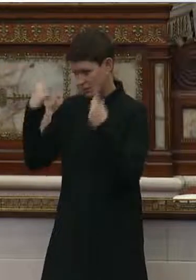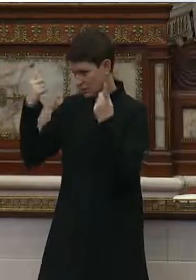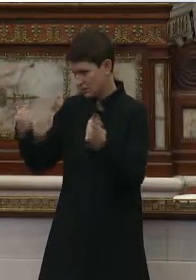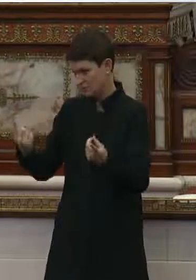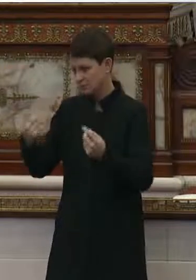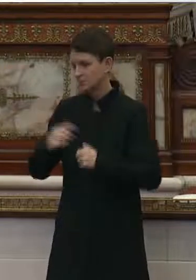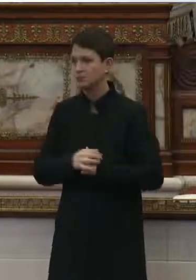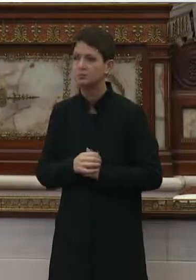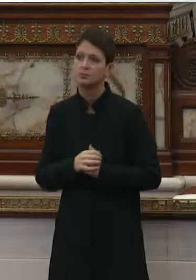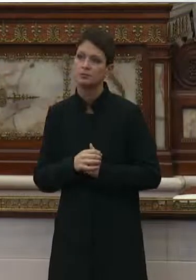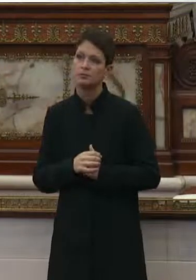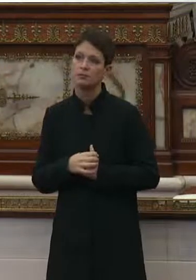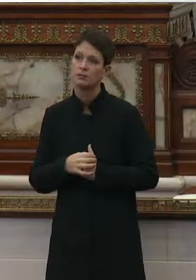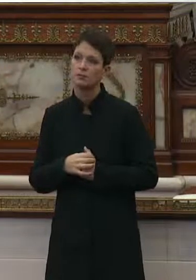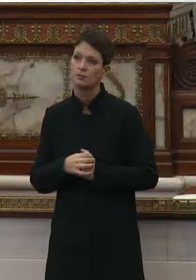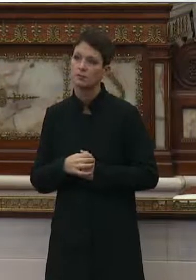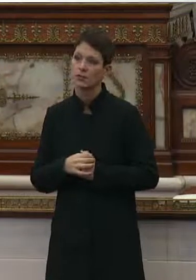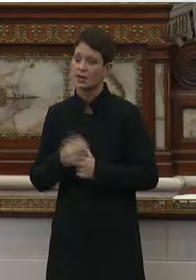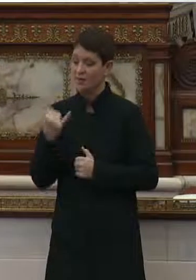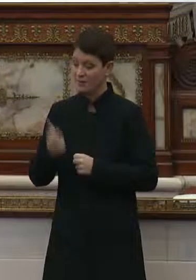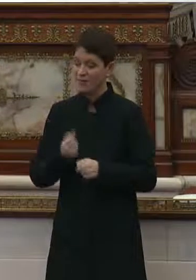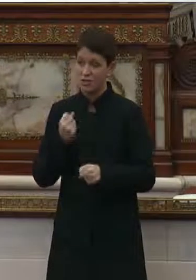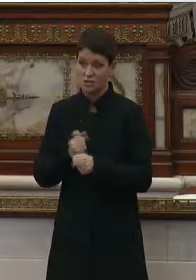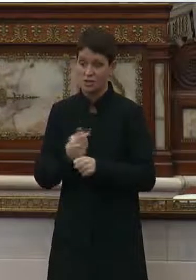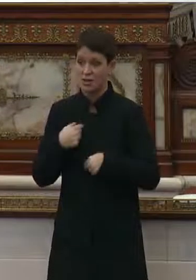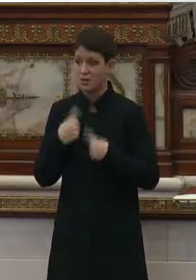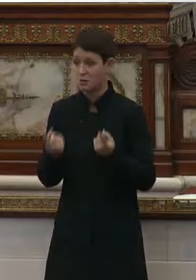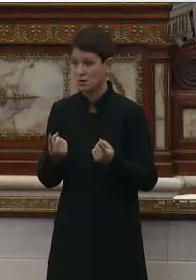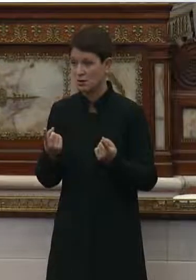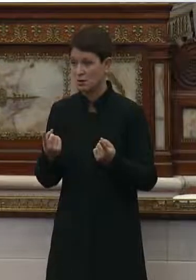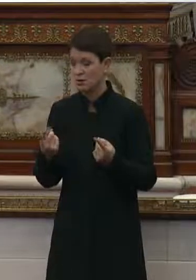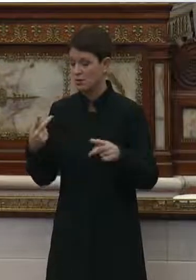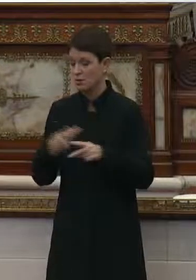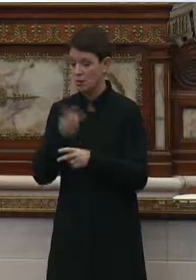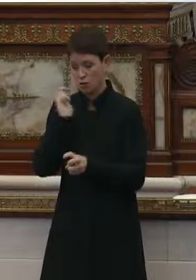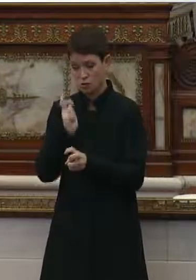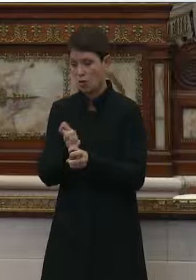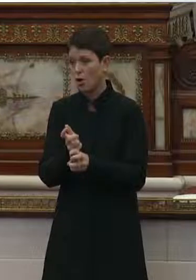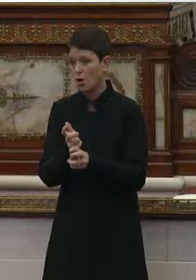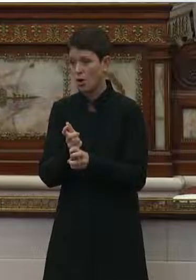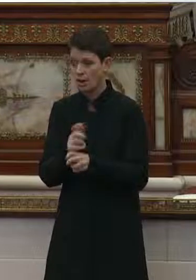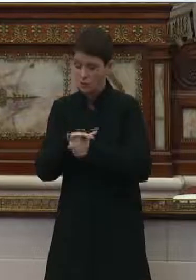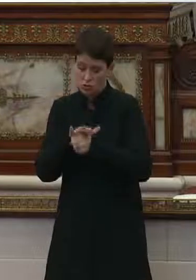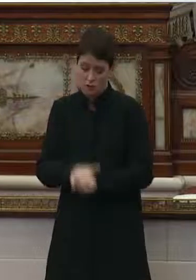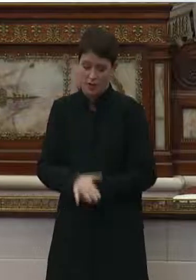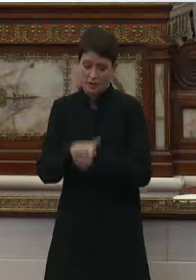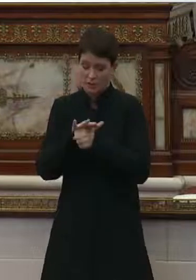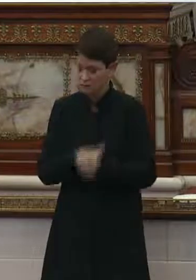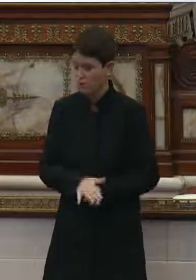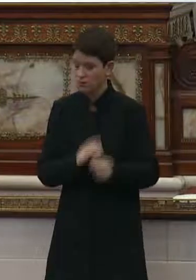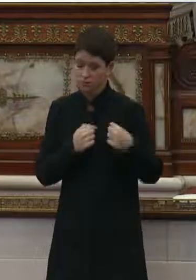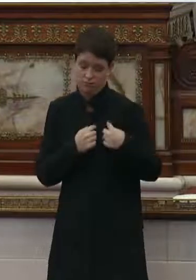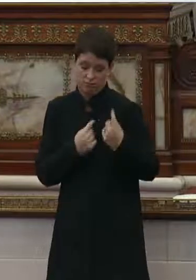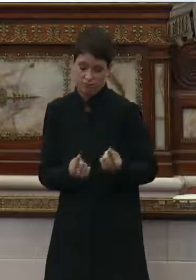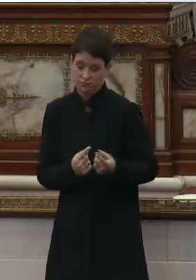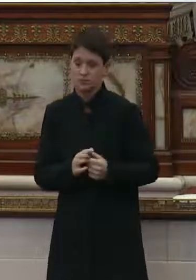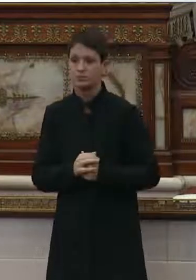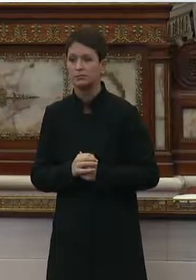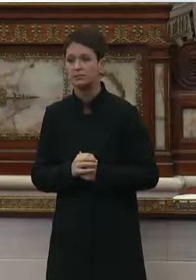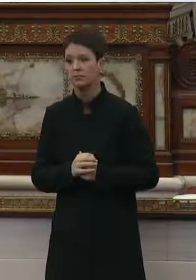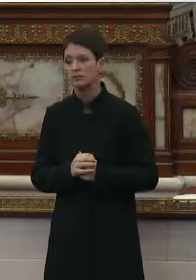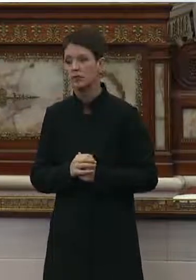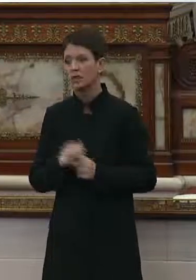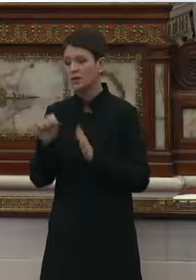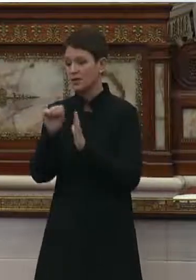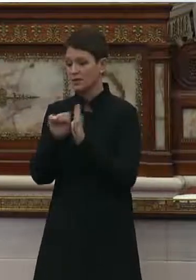Wow. year has been the most difficult and stressful by far. Across the